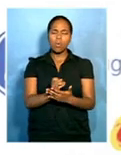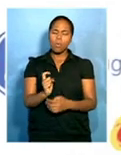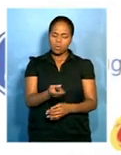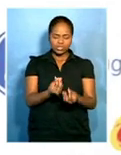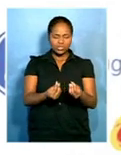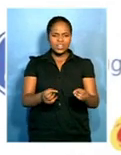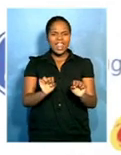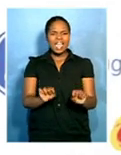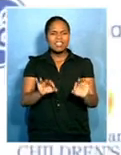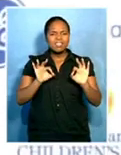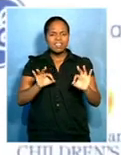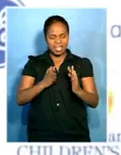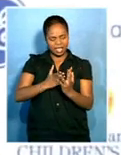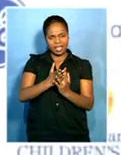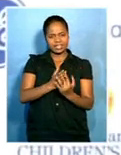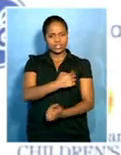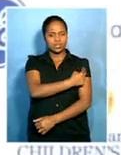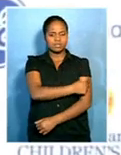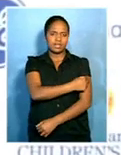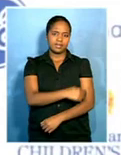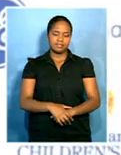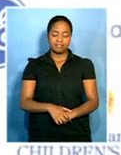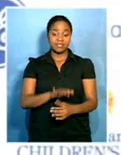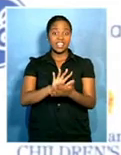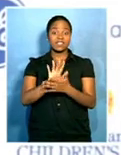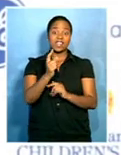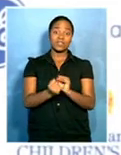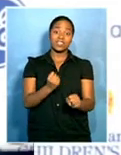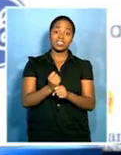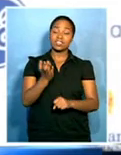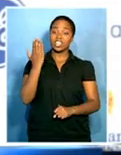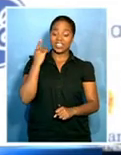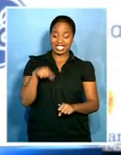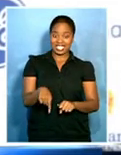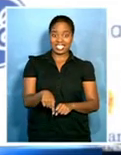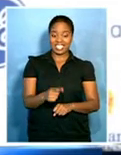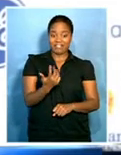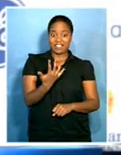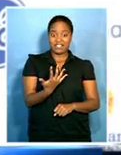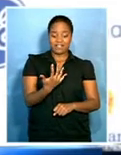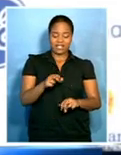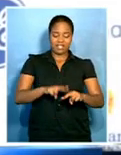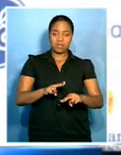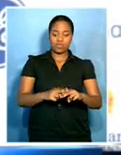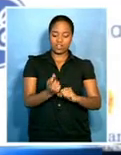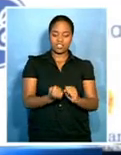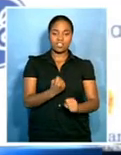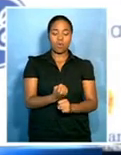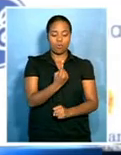single child had proper access. Exactly 15 years ago, on this day, on the 5th of February in 1999,